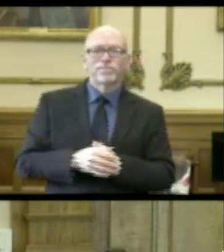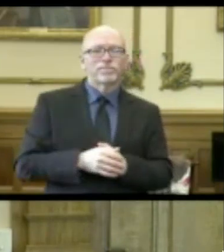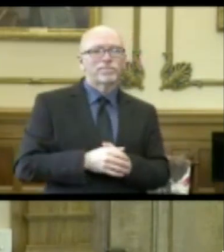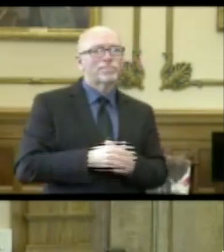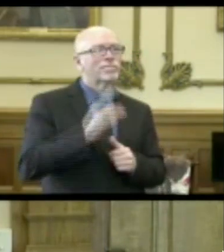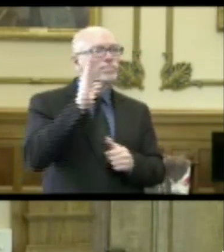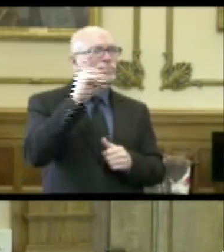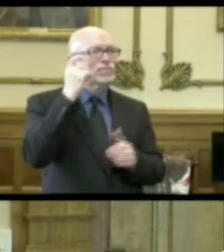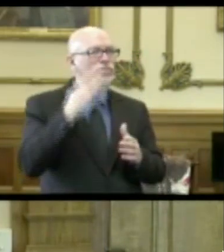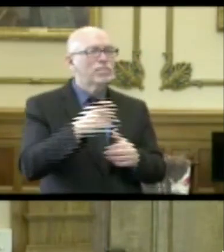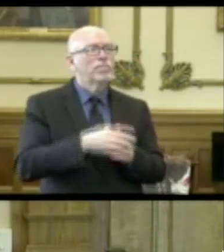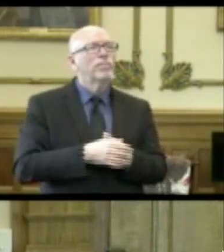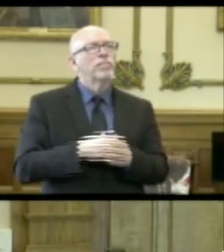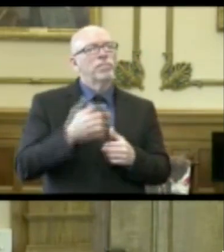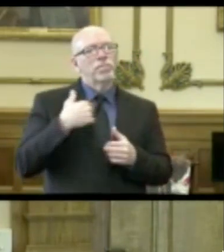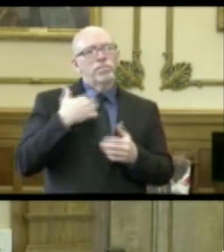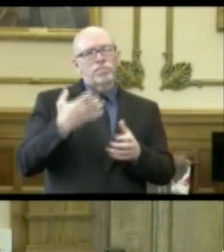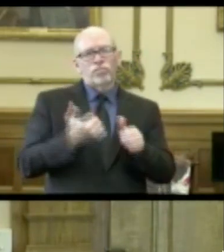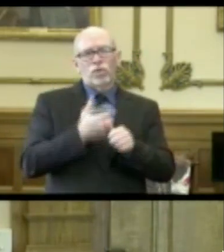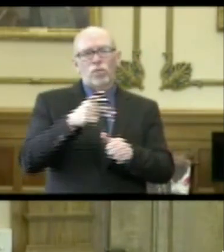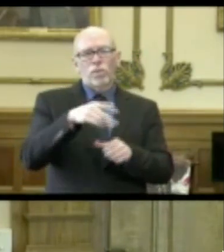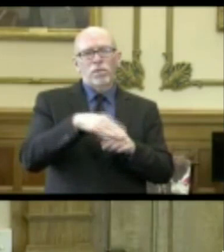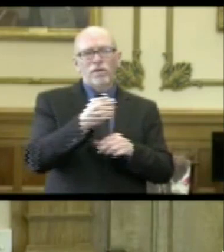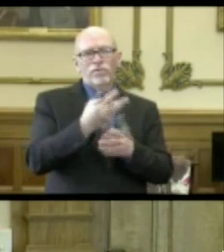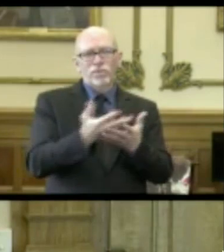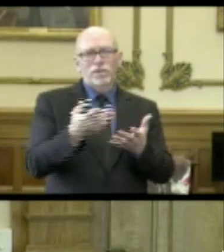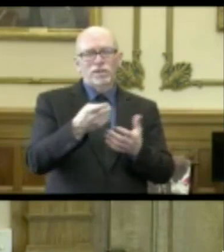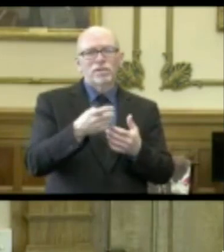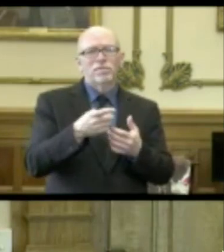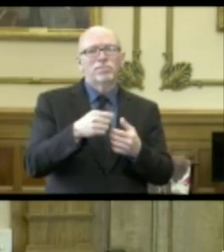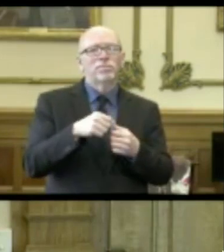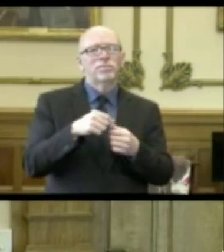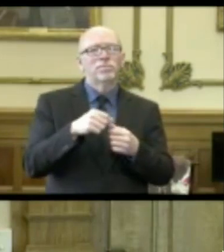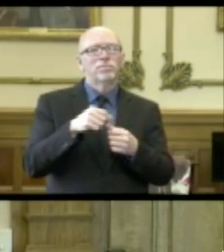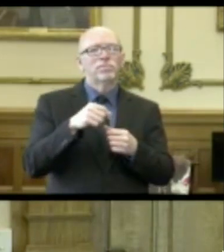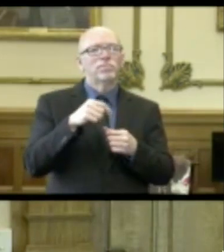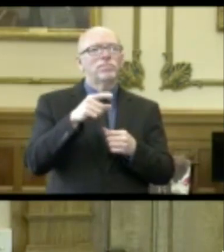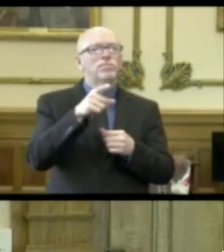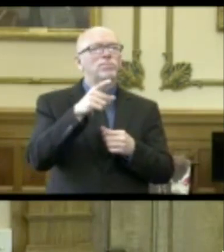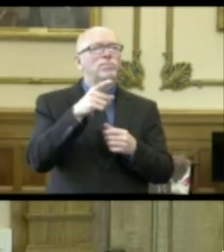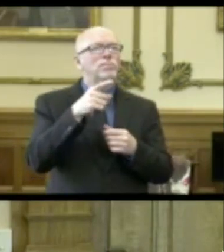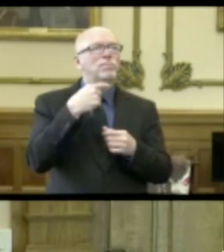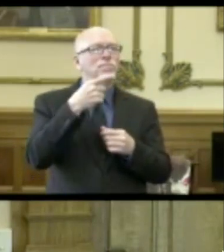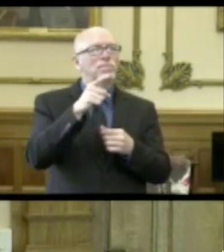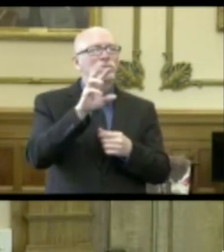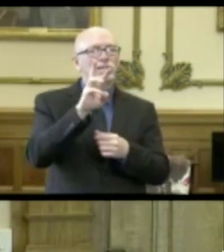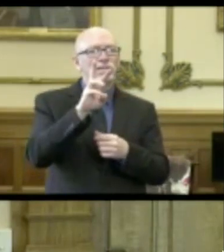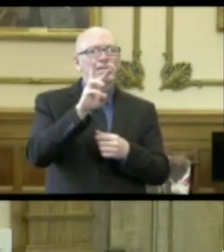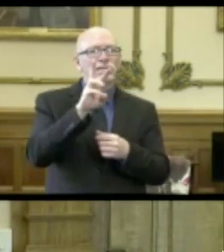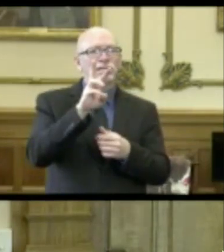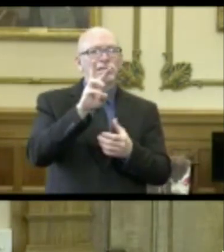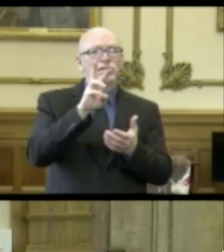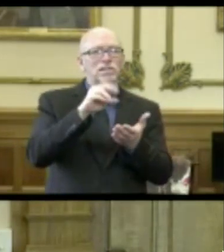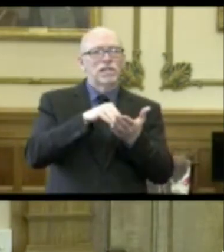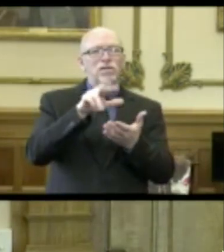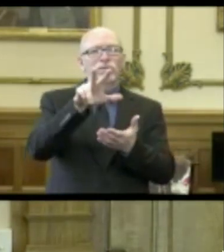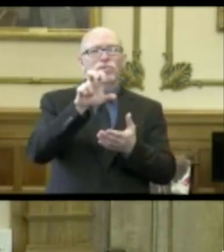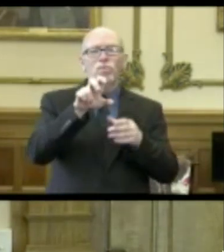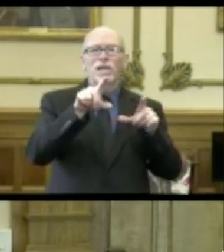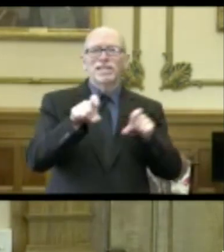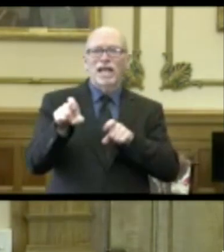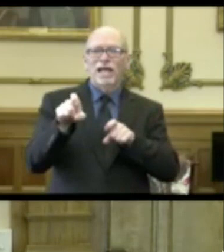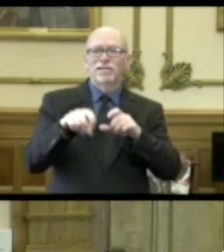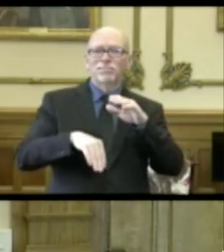Hi, Governor. I kind of want to follow up on a few things that different reporters have said. We mentioned the 6,300 tests that we're not